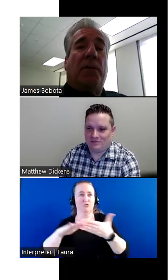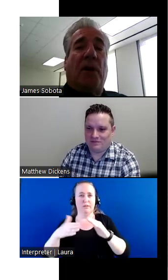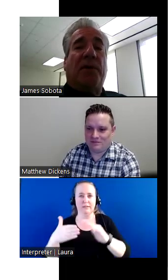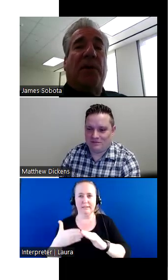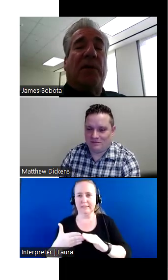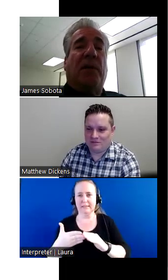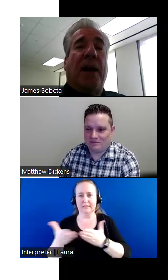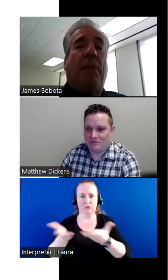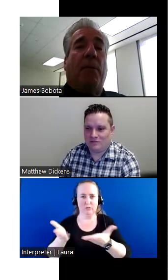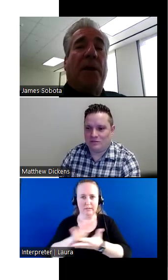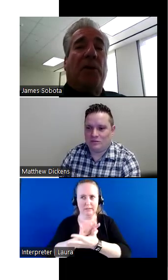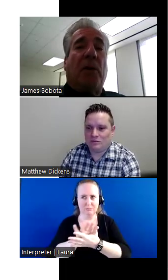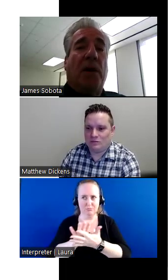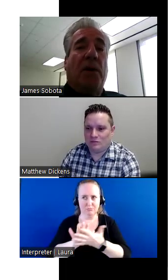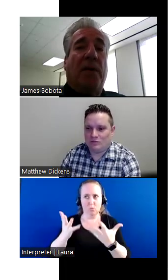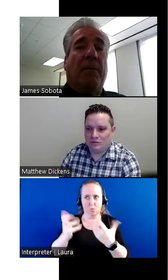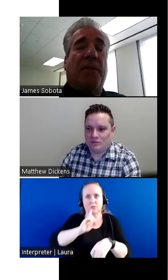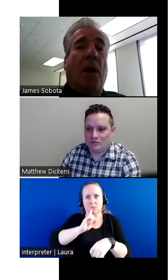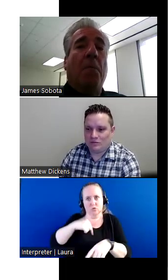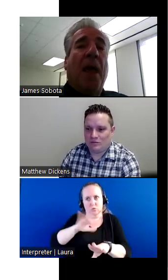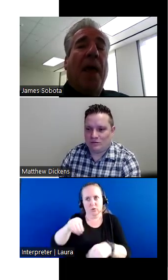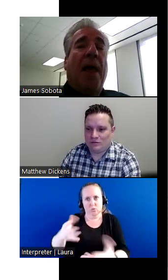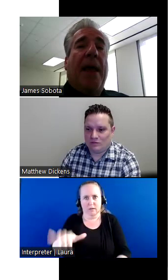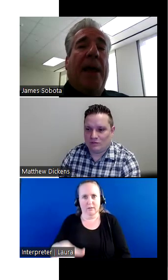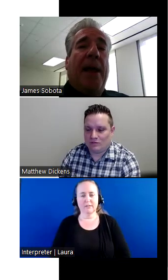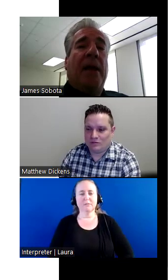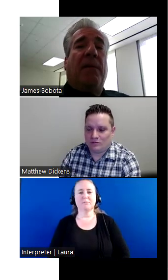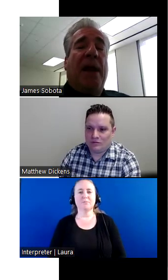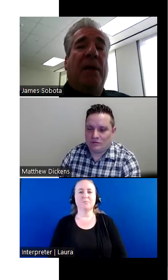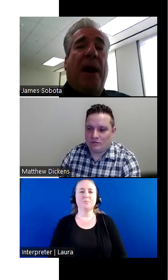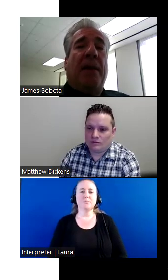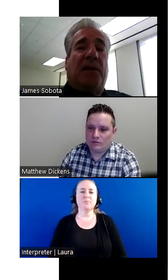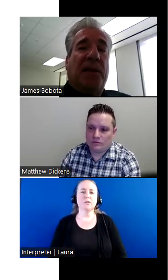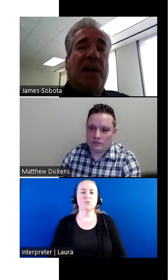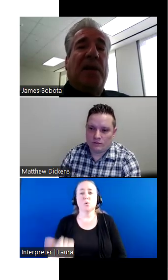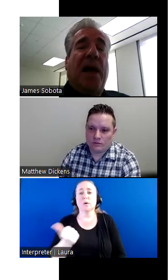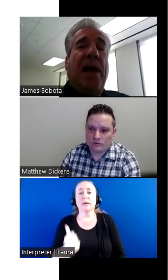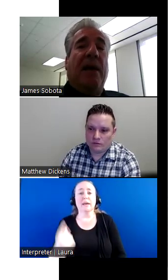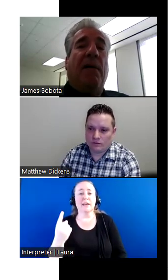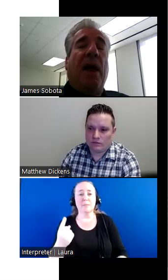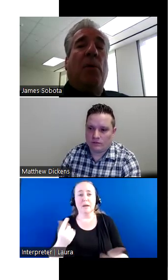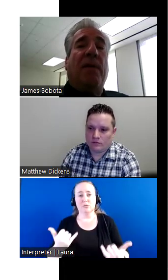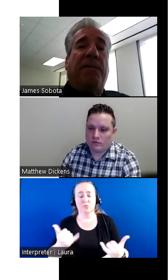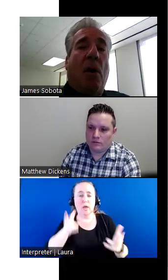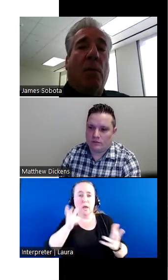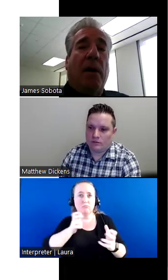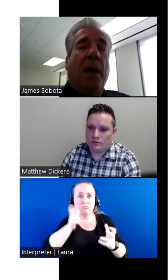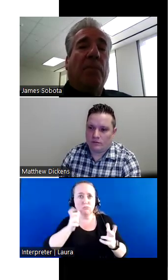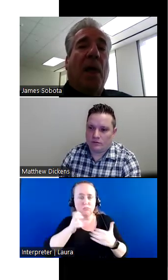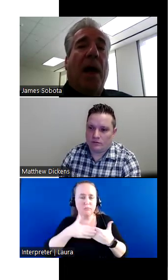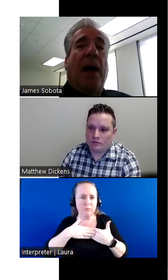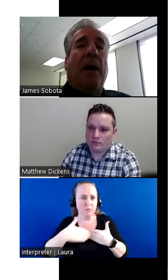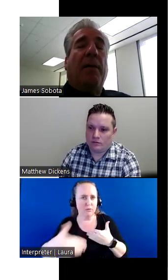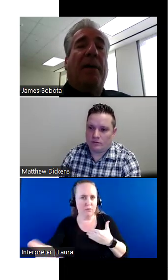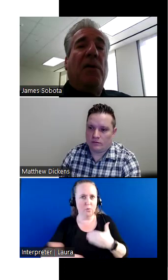uh, services that I want to make sure that we do that. So any of anybody that's listening today and moving forward,